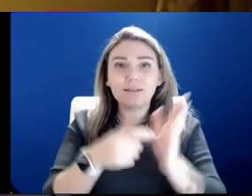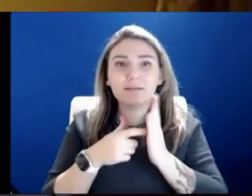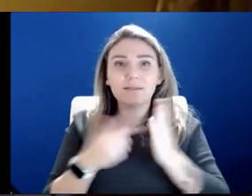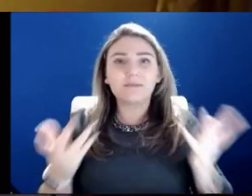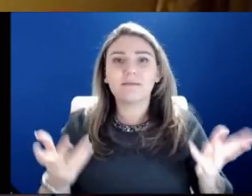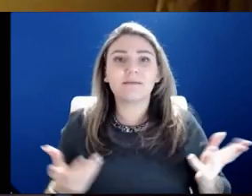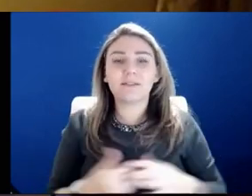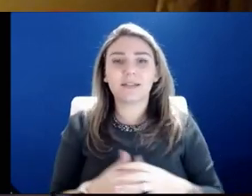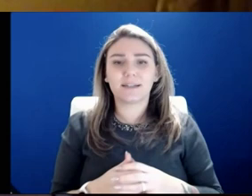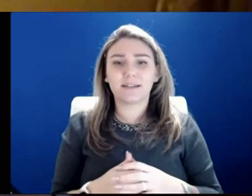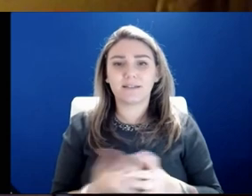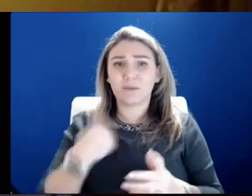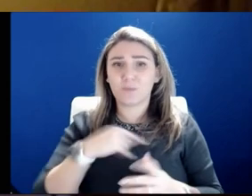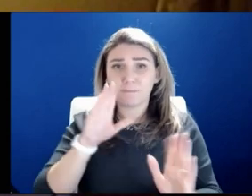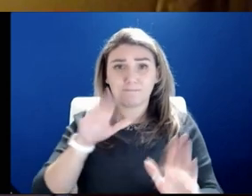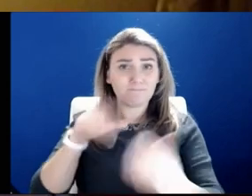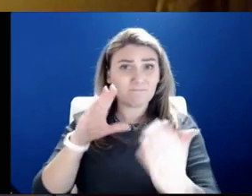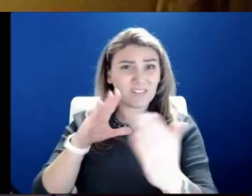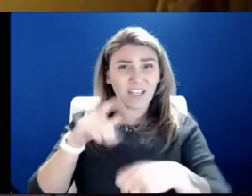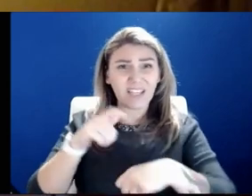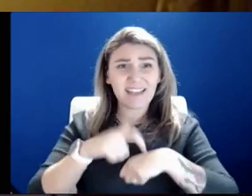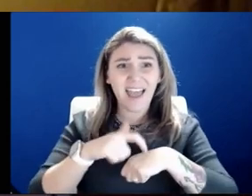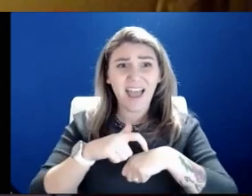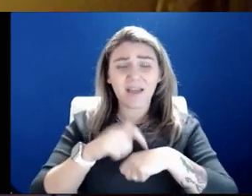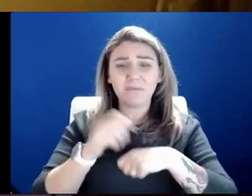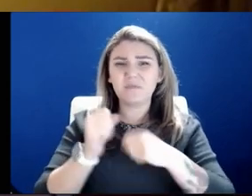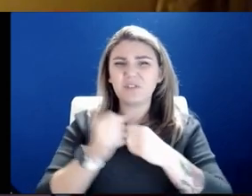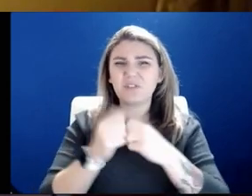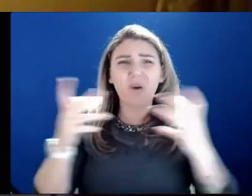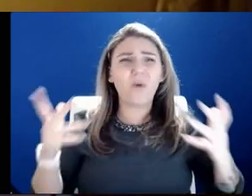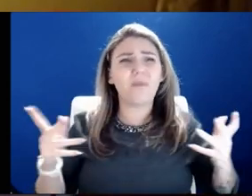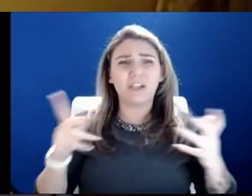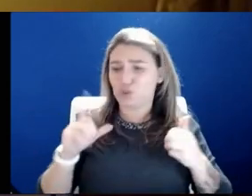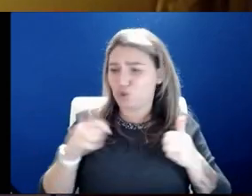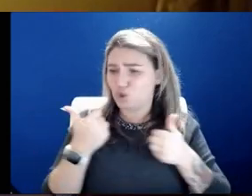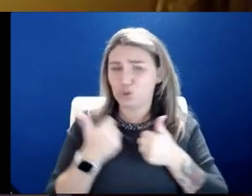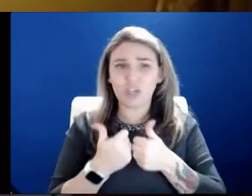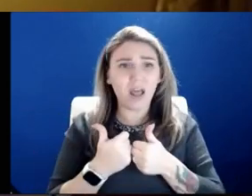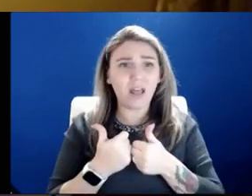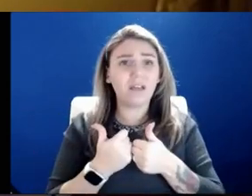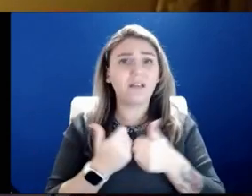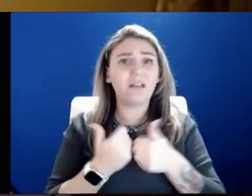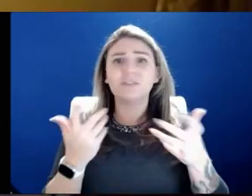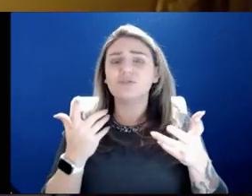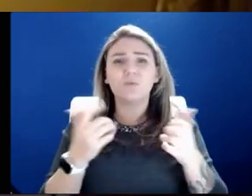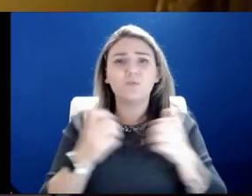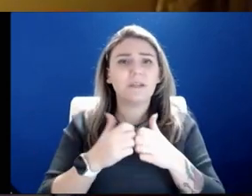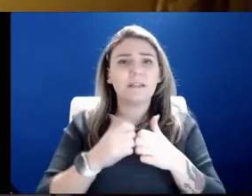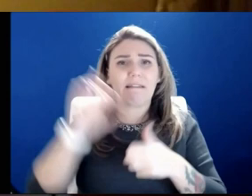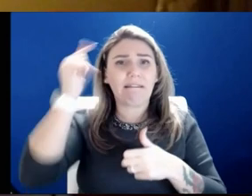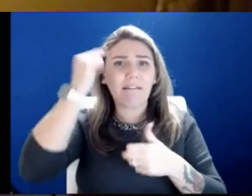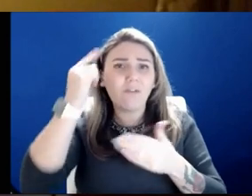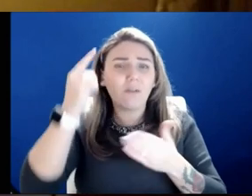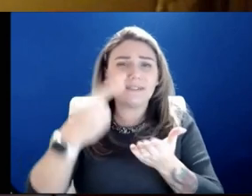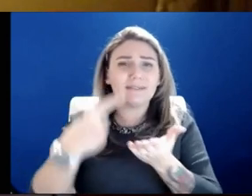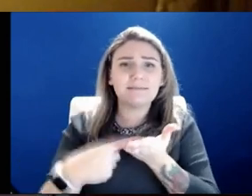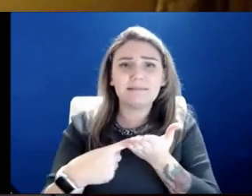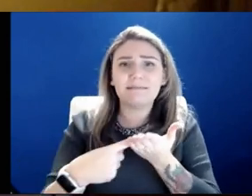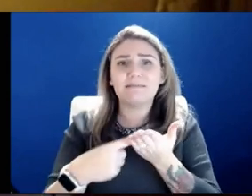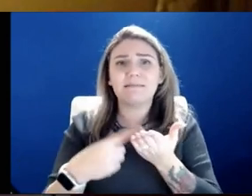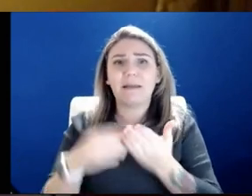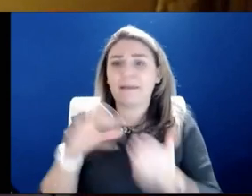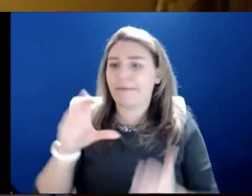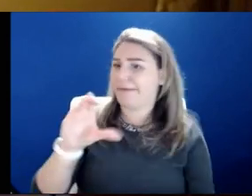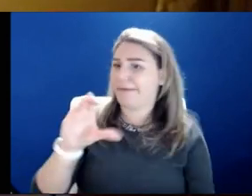We're running into a time where there is such substantial challenge in, in government discussion, in cable news